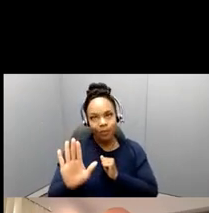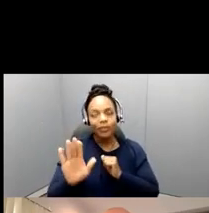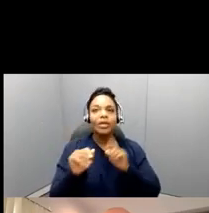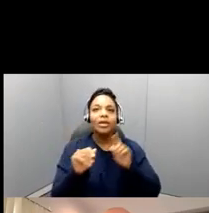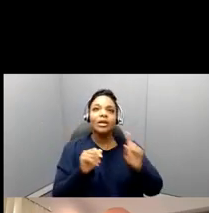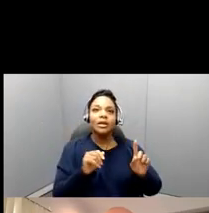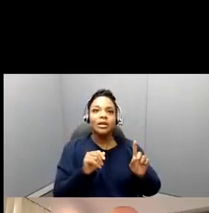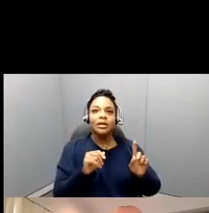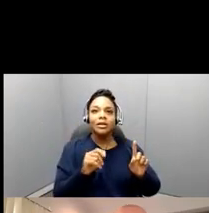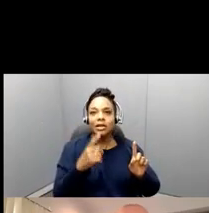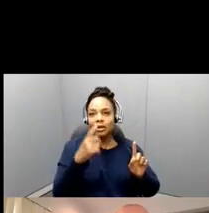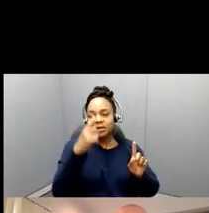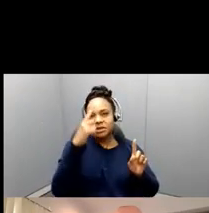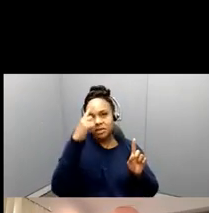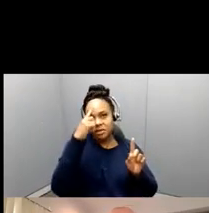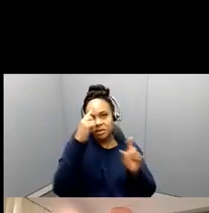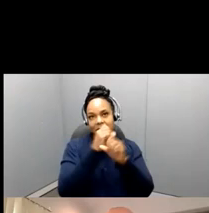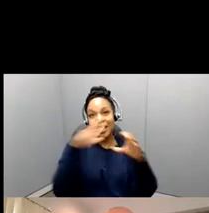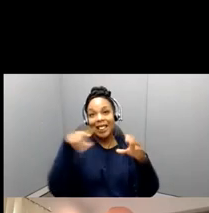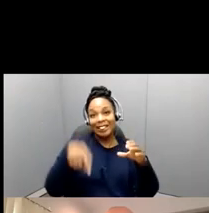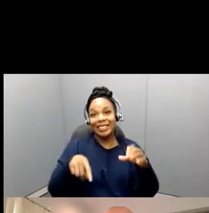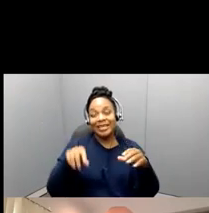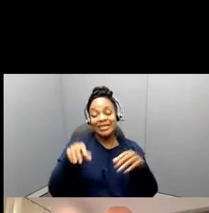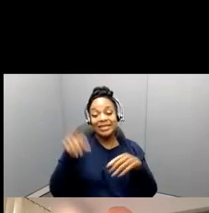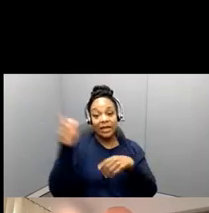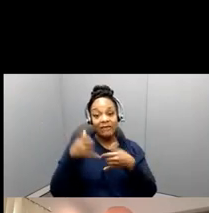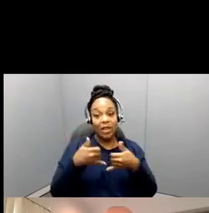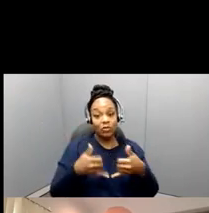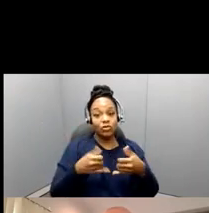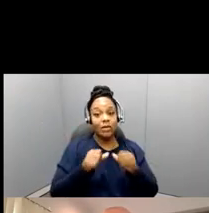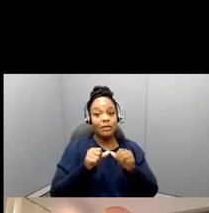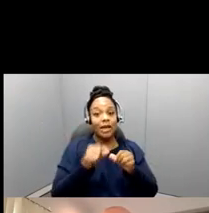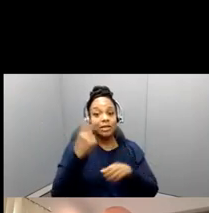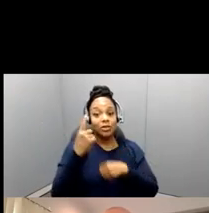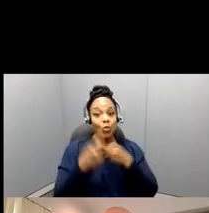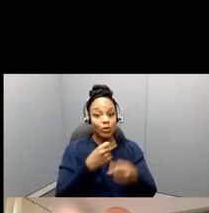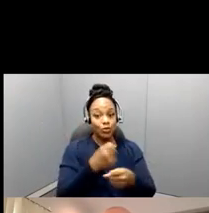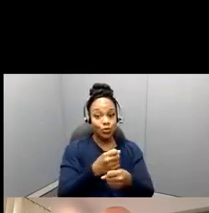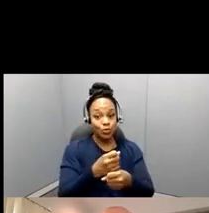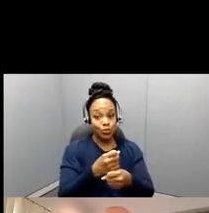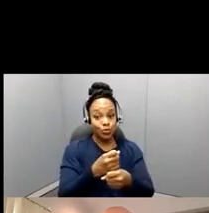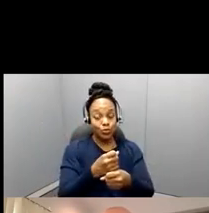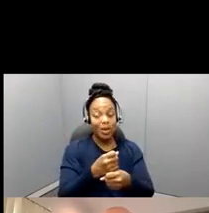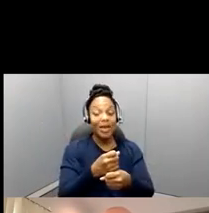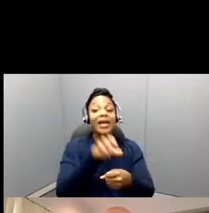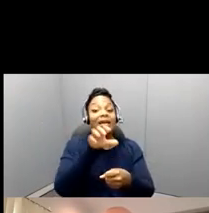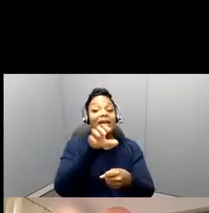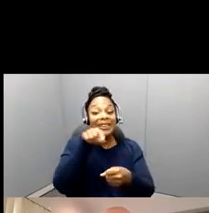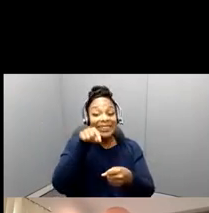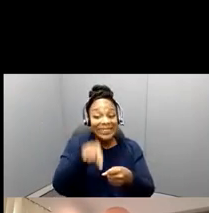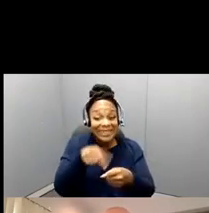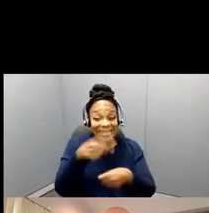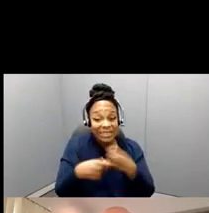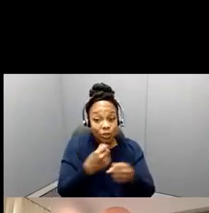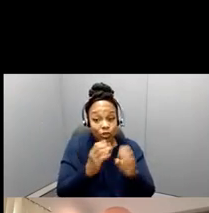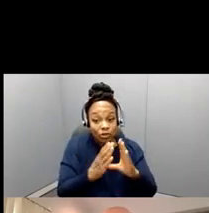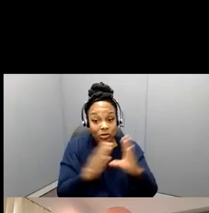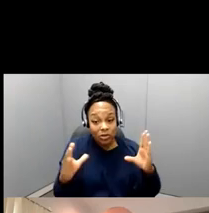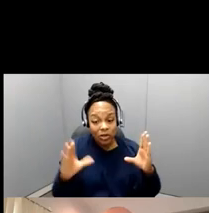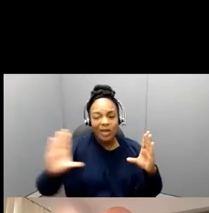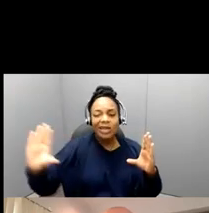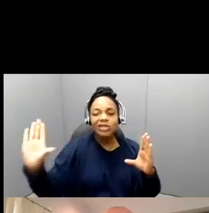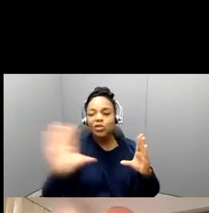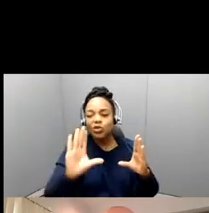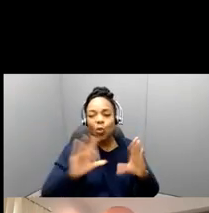it, is this is a one-year fellowship, and this is your, your write-up year. Many people are at, say, year four or year